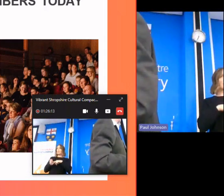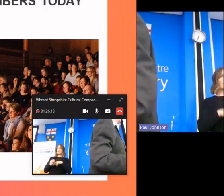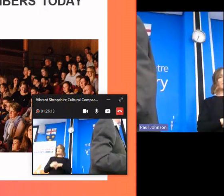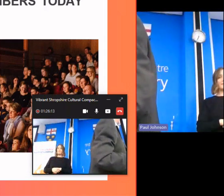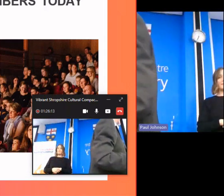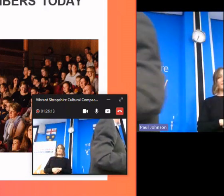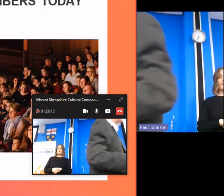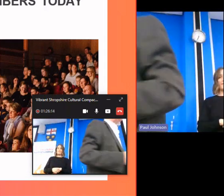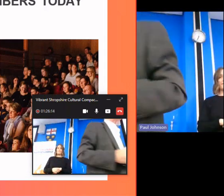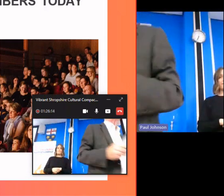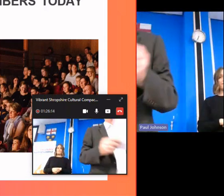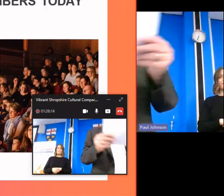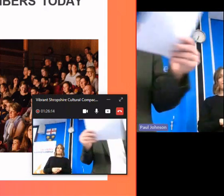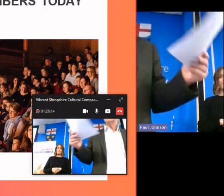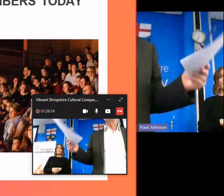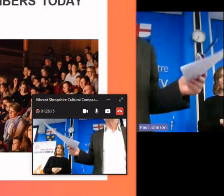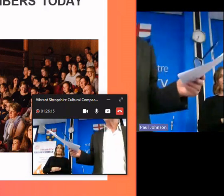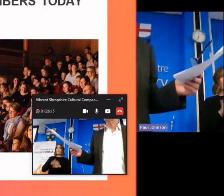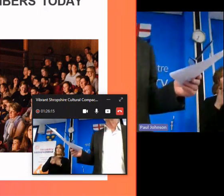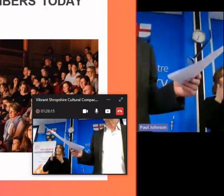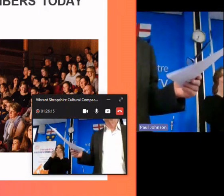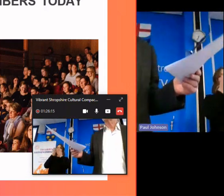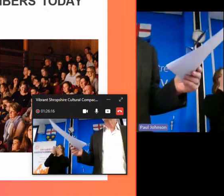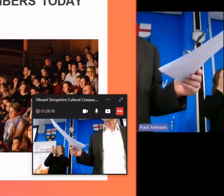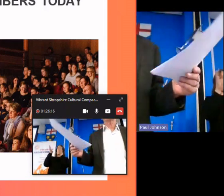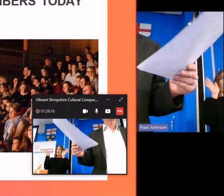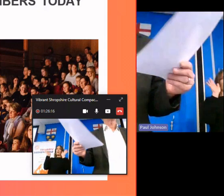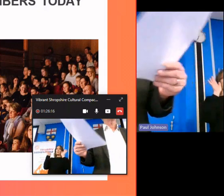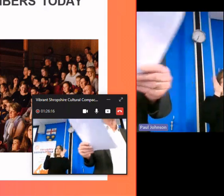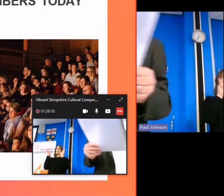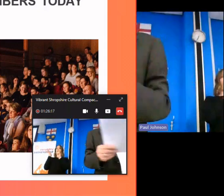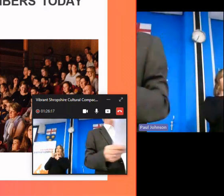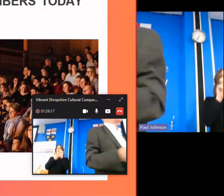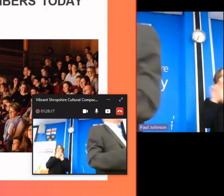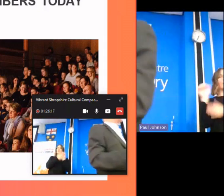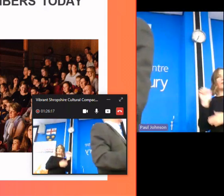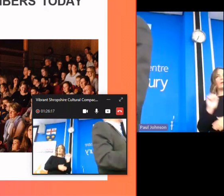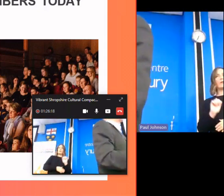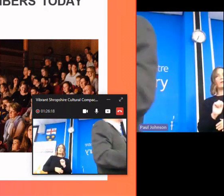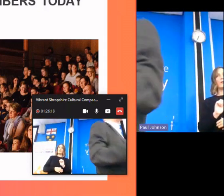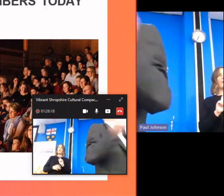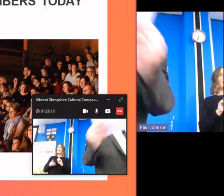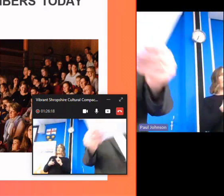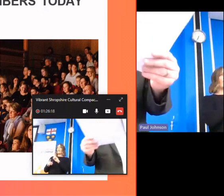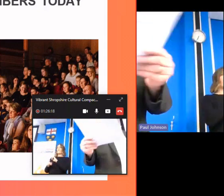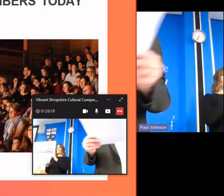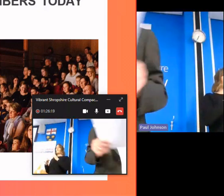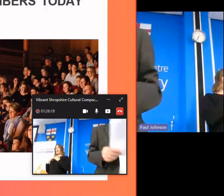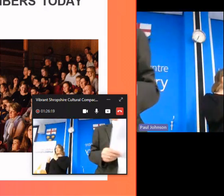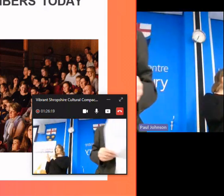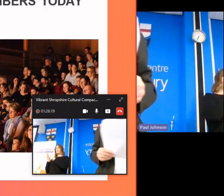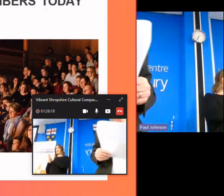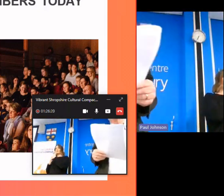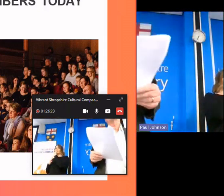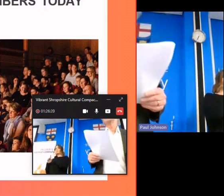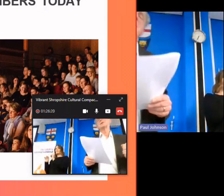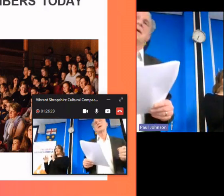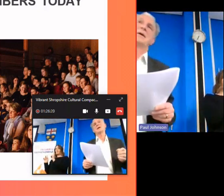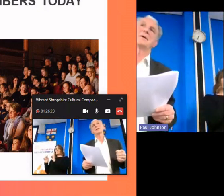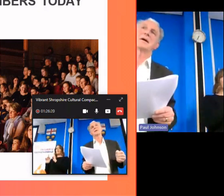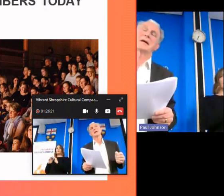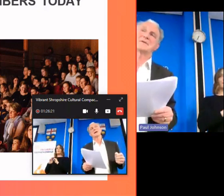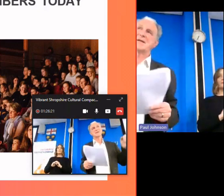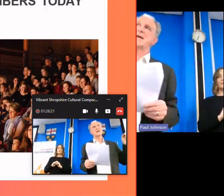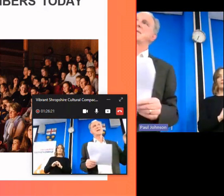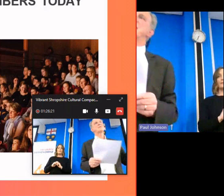and uh not the wider cultural sector that uh vibrant structure is proposing um and